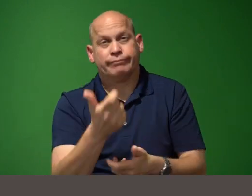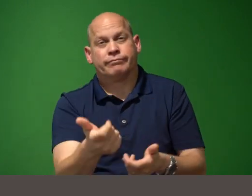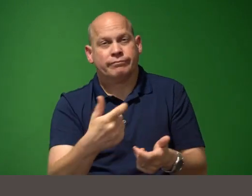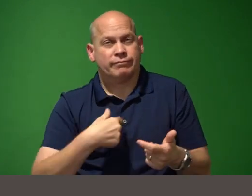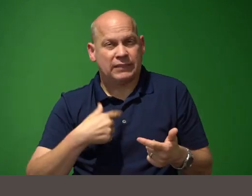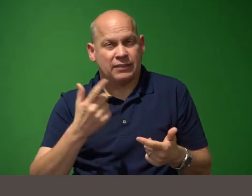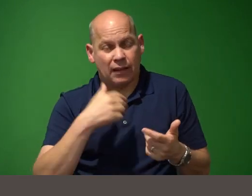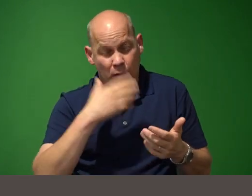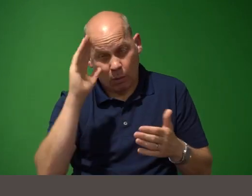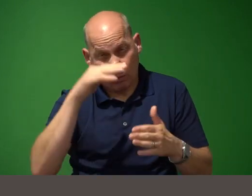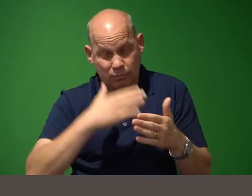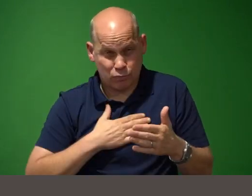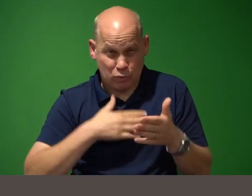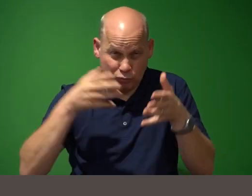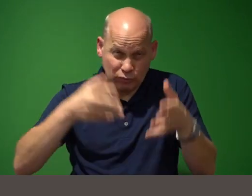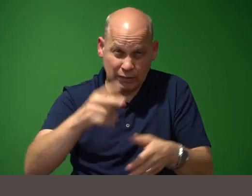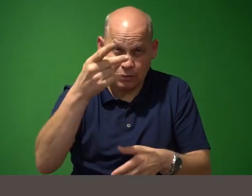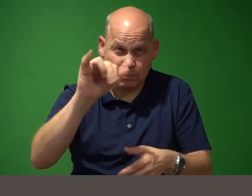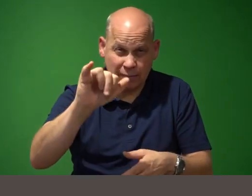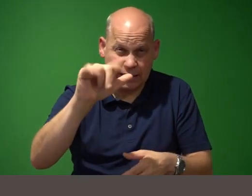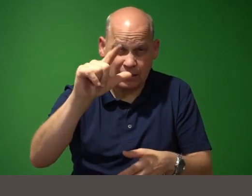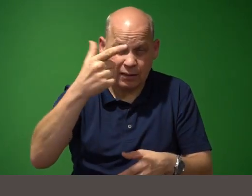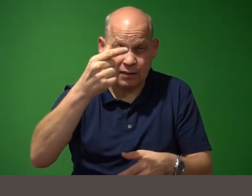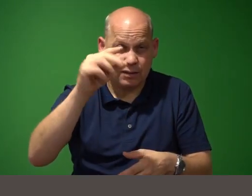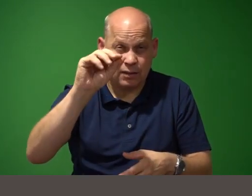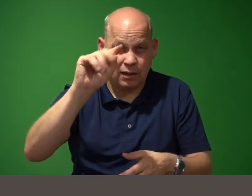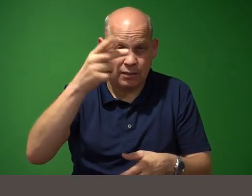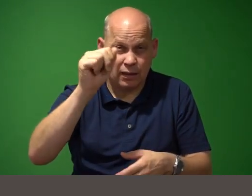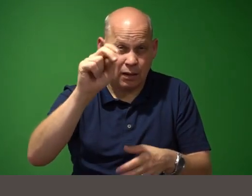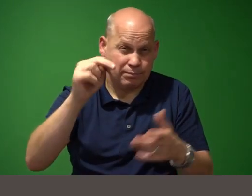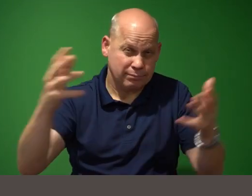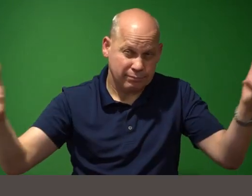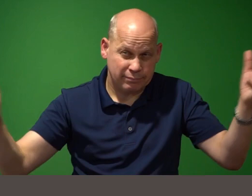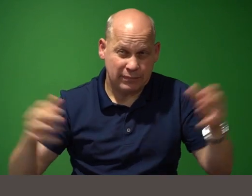and these were barely useful oh good night